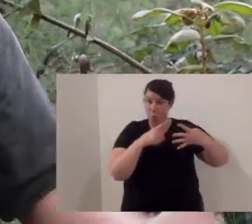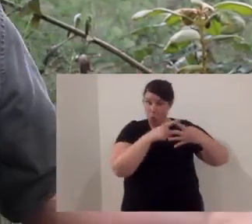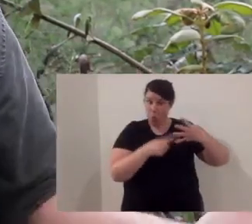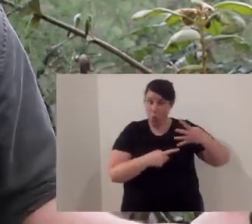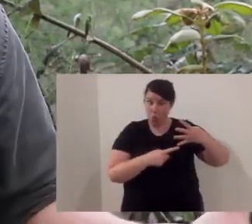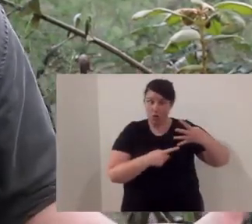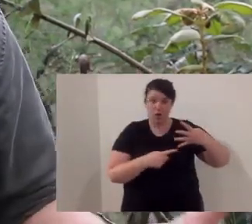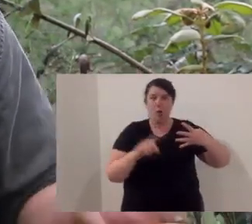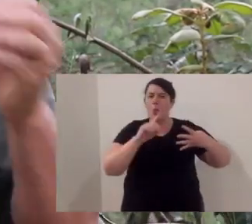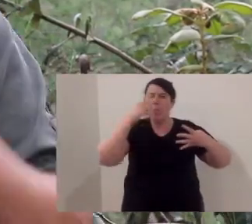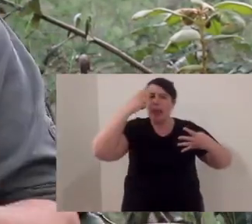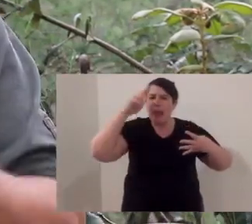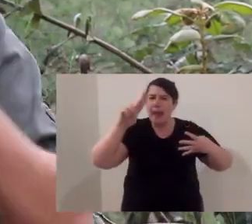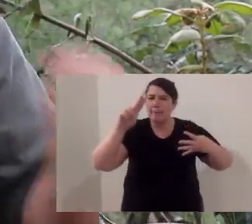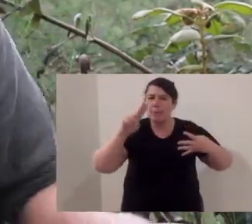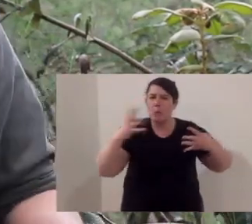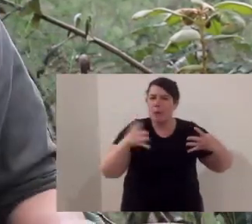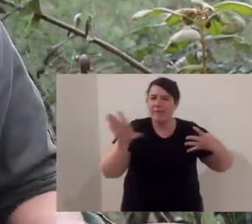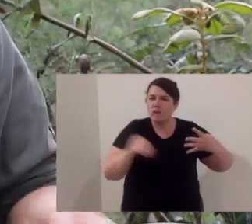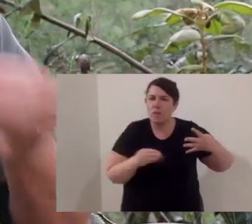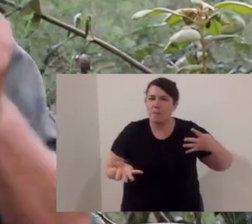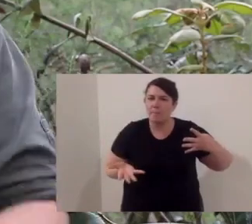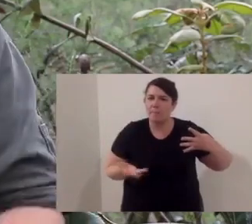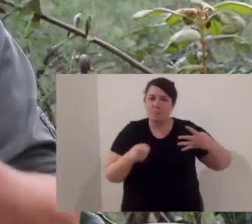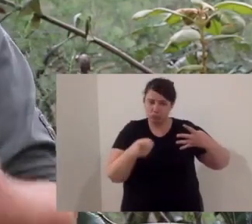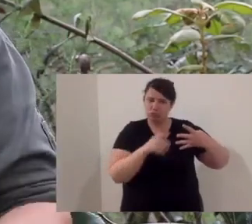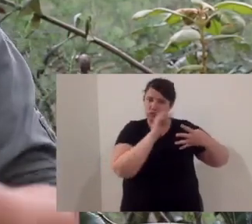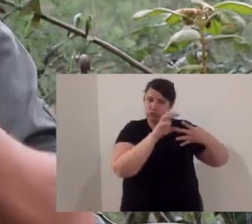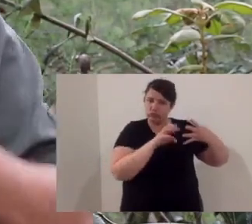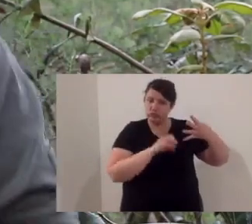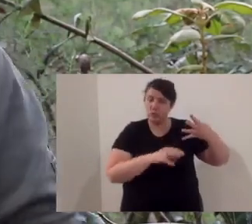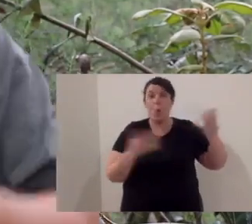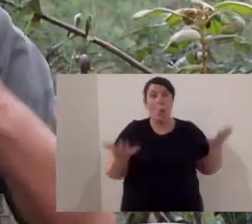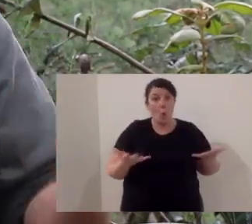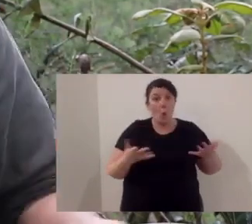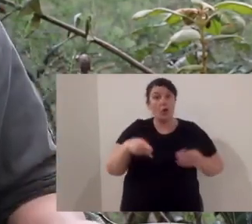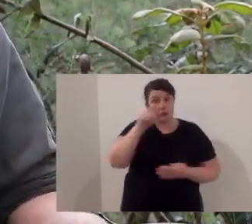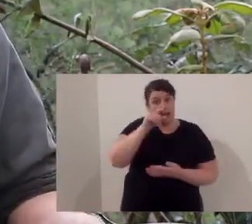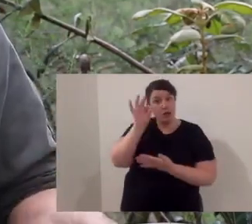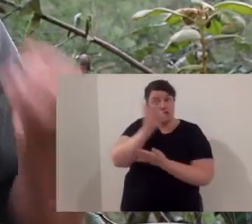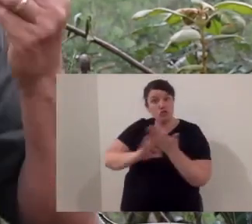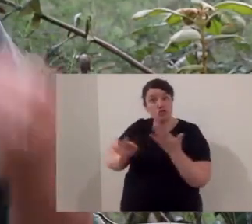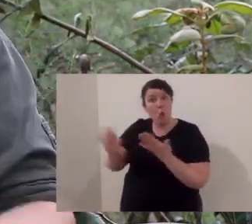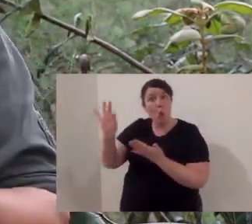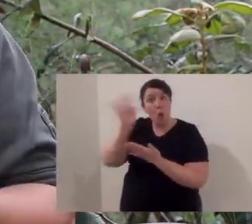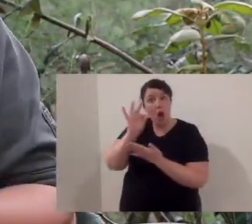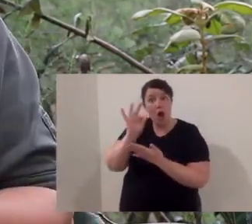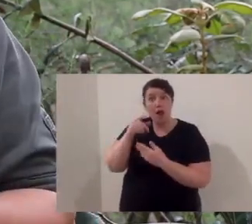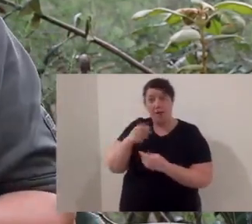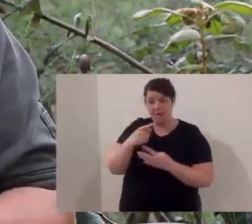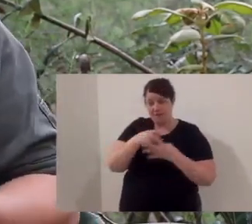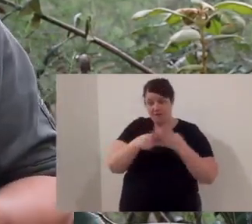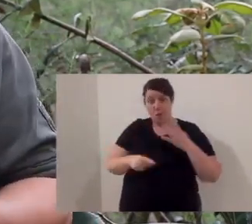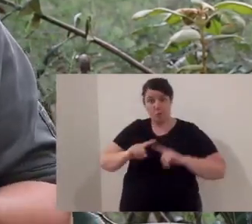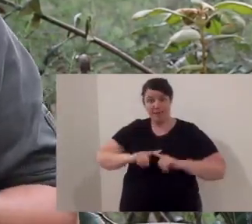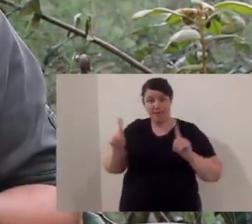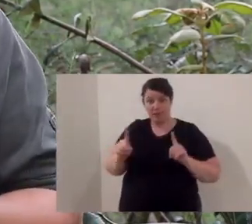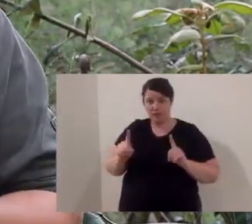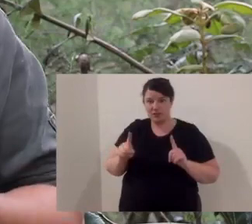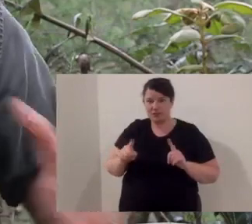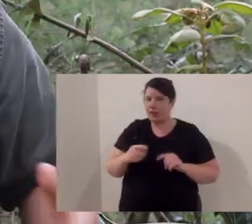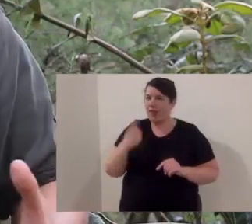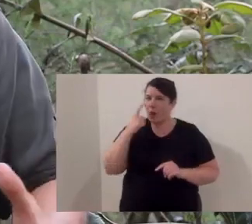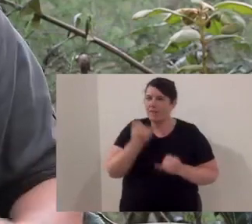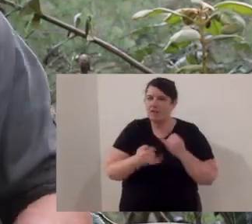They each have different names. I want you to list the names and I want you to tell me where they are found. If you feel like doing a bit more or for the little